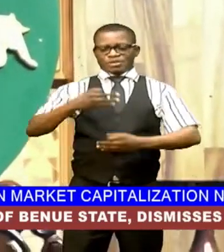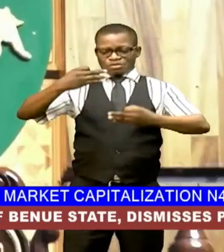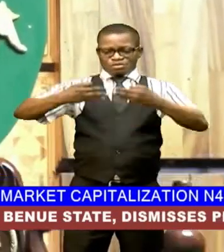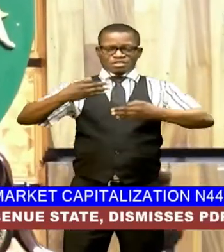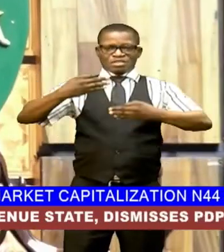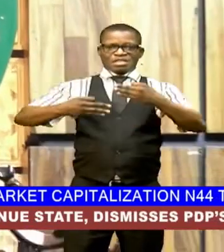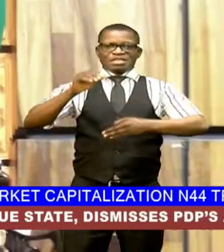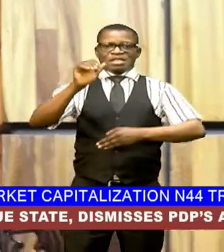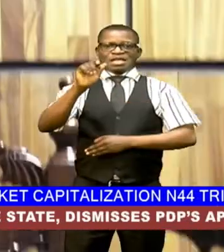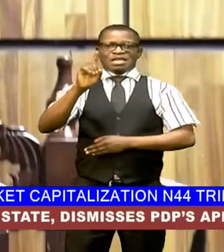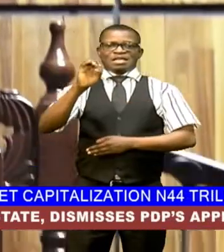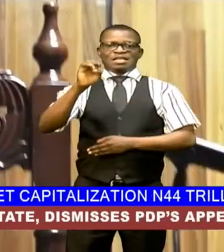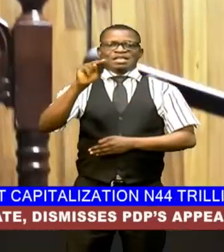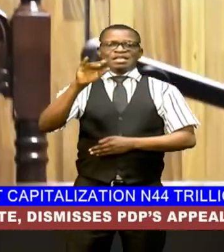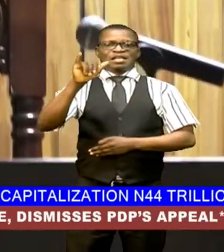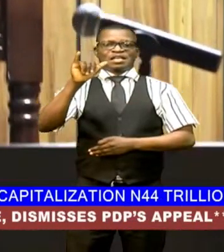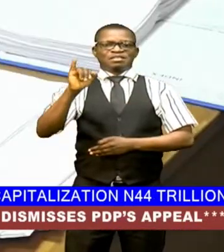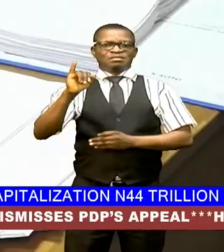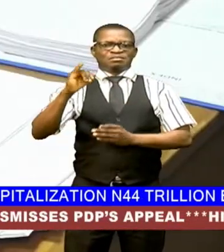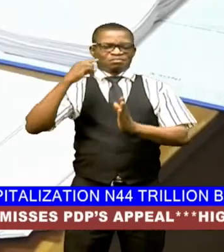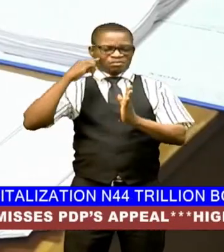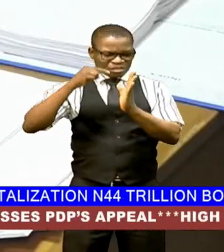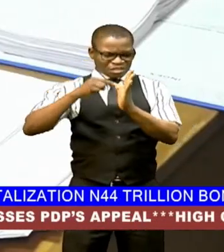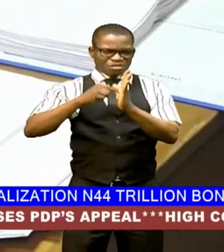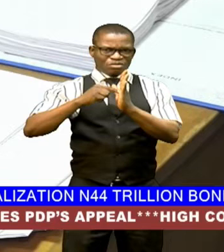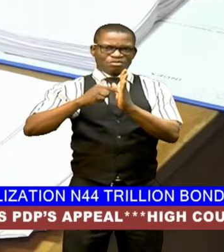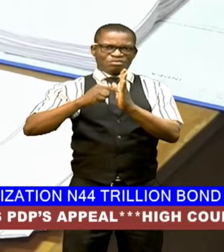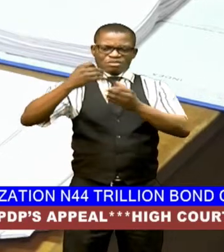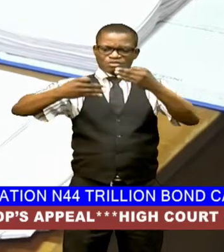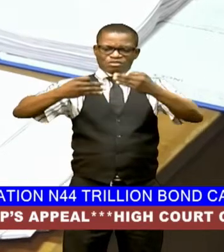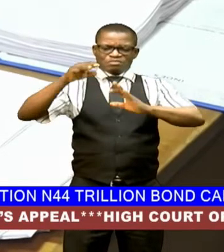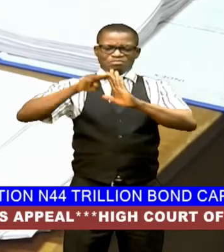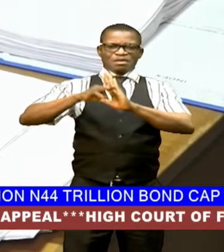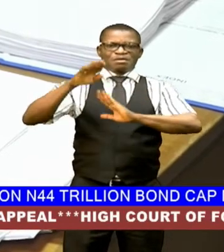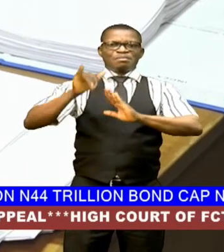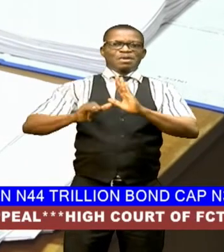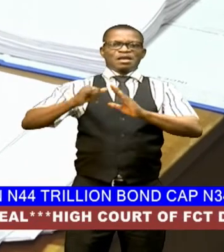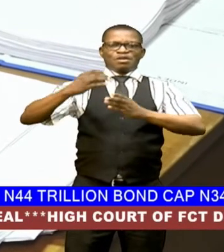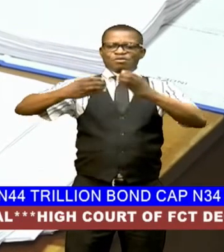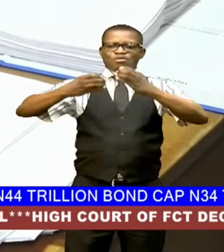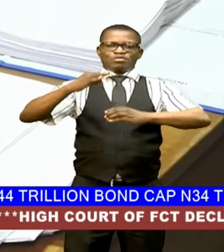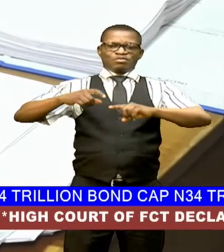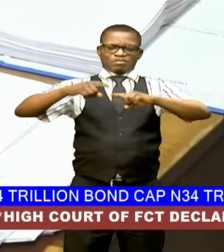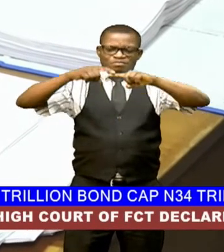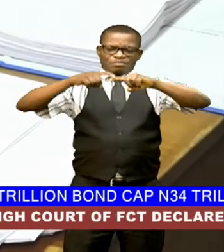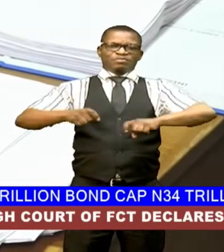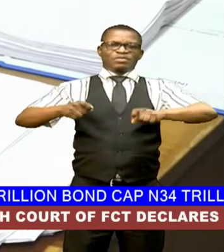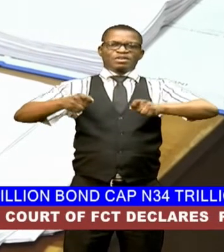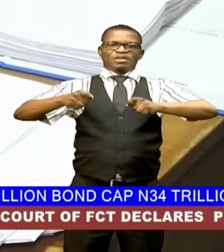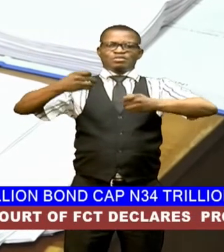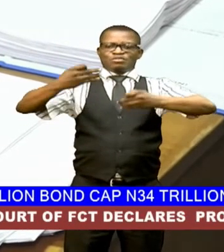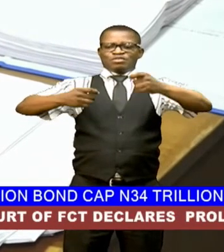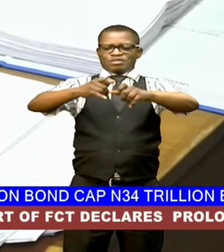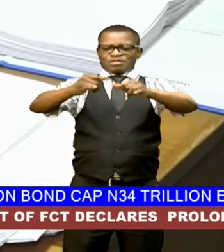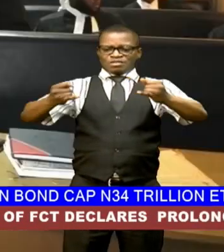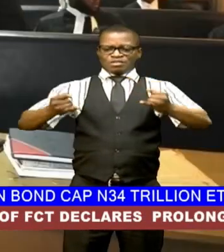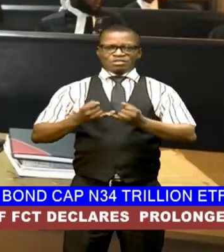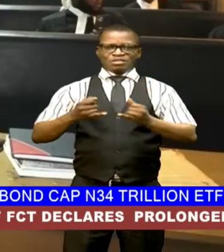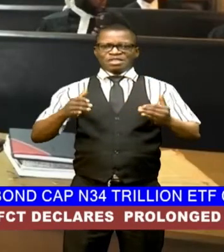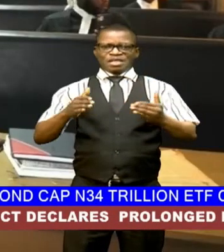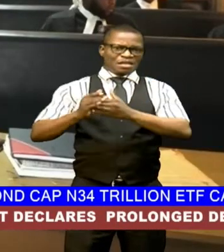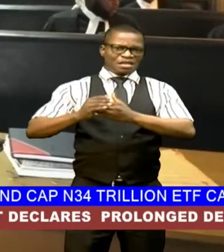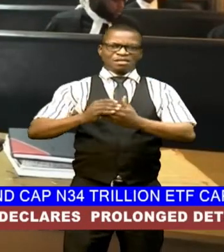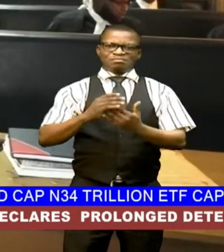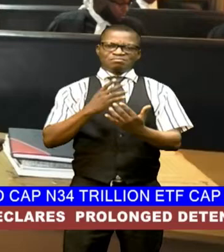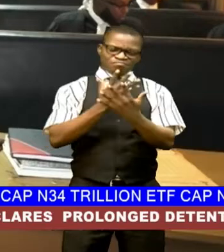so look like you there at the knee while citing the pretoria of judgments by cause of competent jurisdictions against the unconventional culture of arrest and